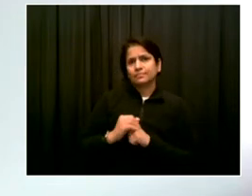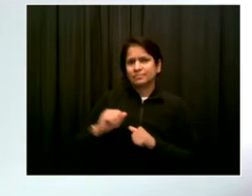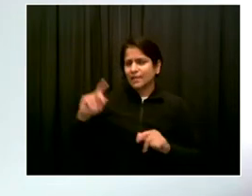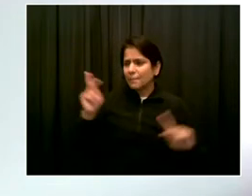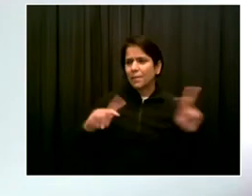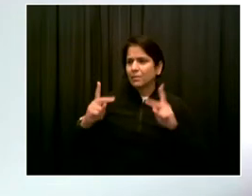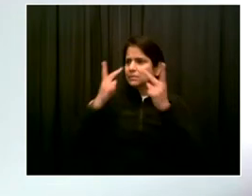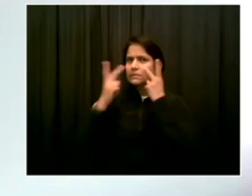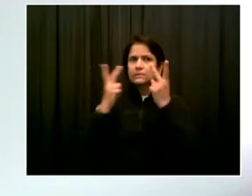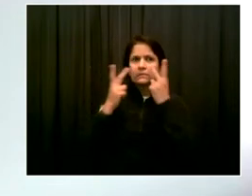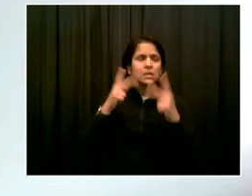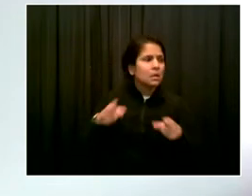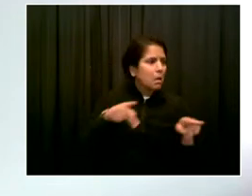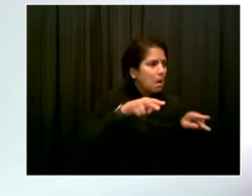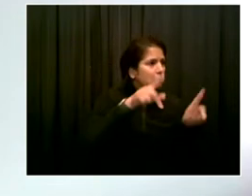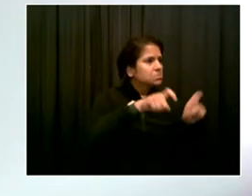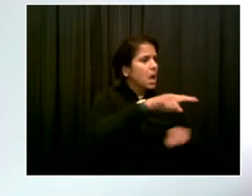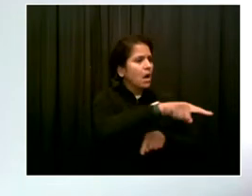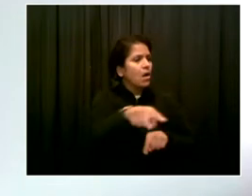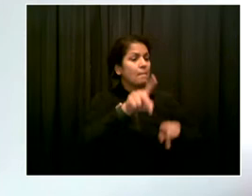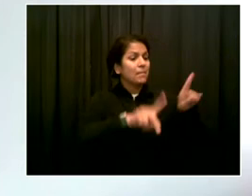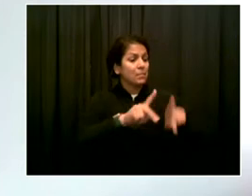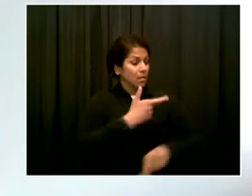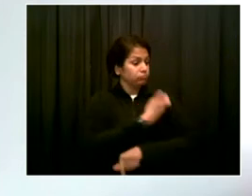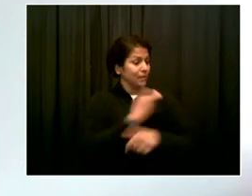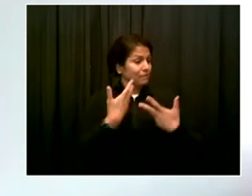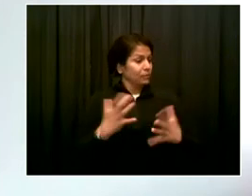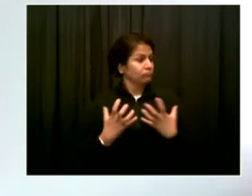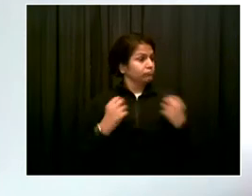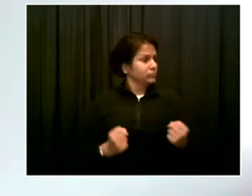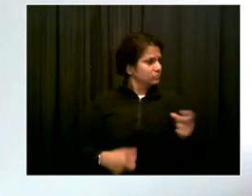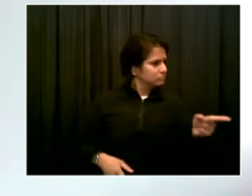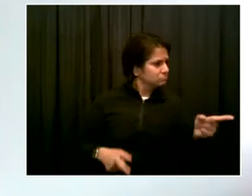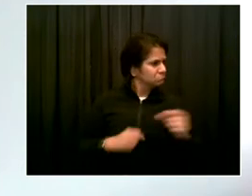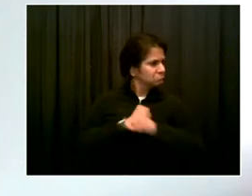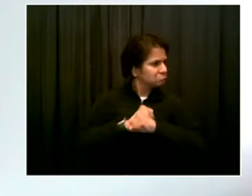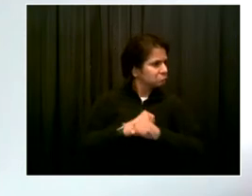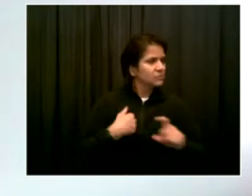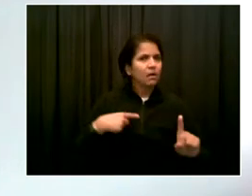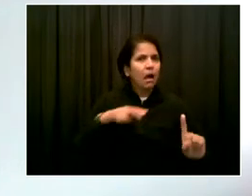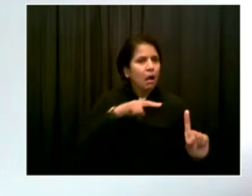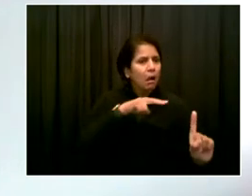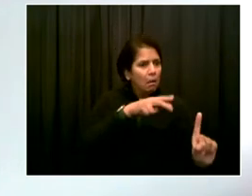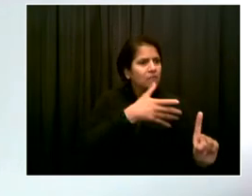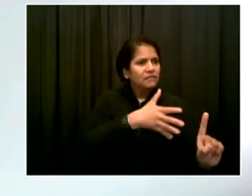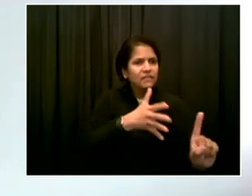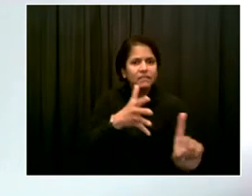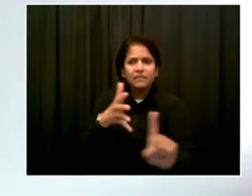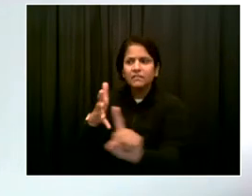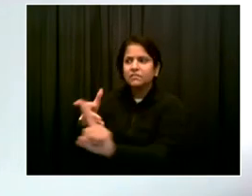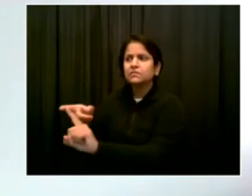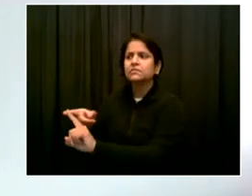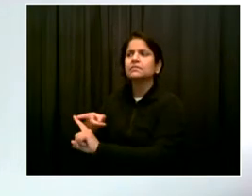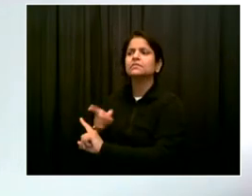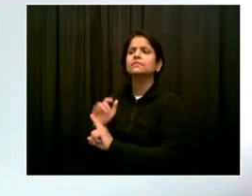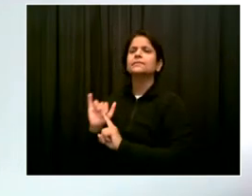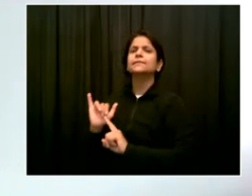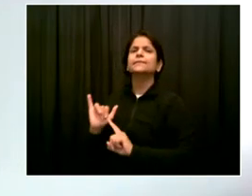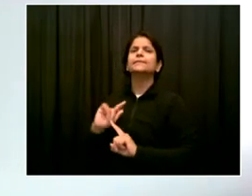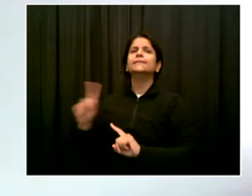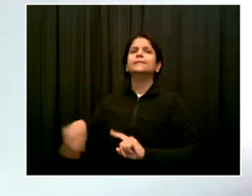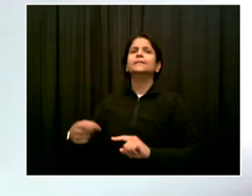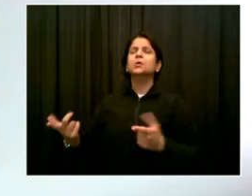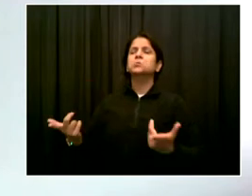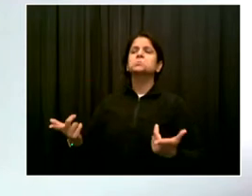people who've been vaccinated are not only protected, but they're not having serious side effects. And so they're coming forth for vaccination.